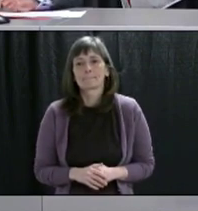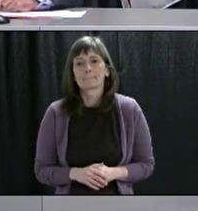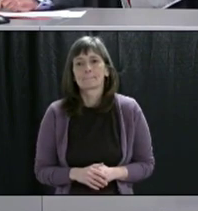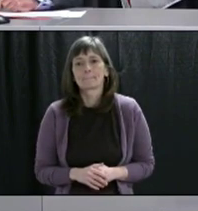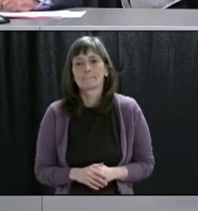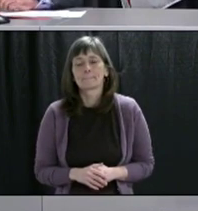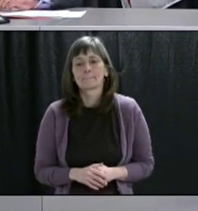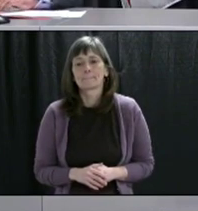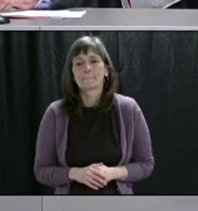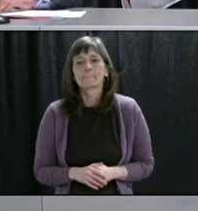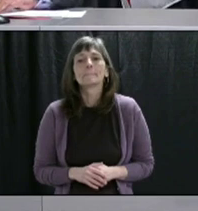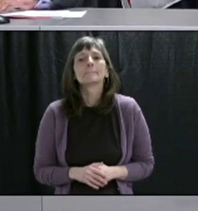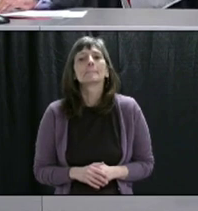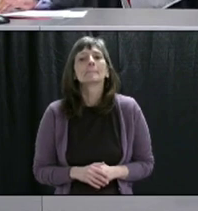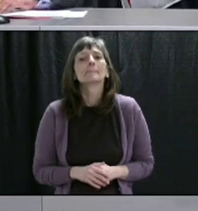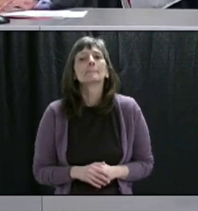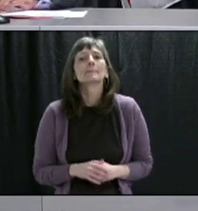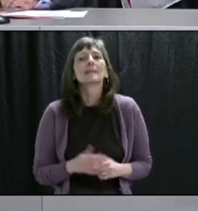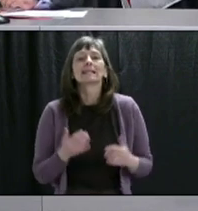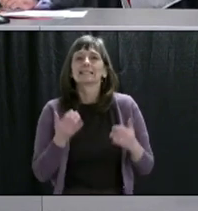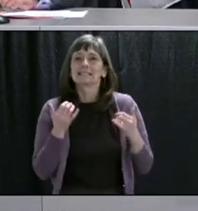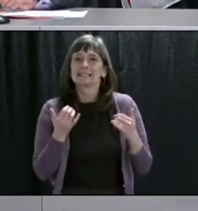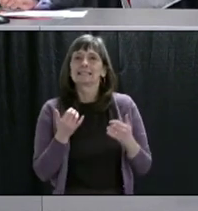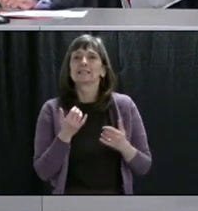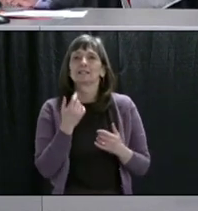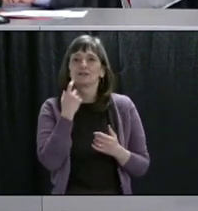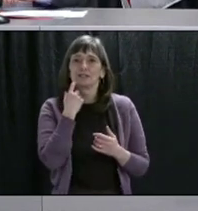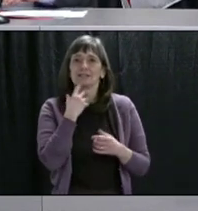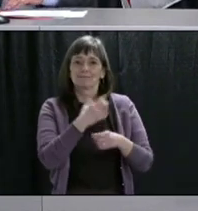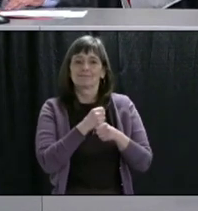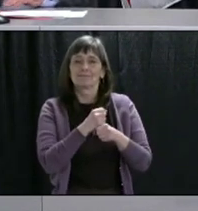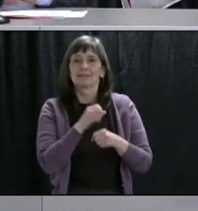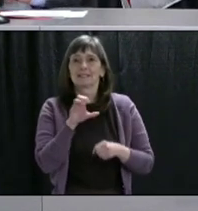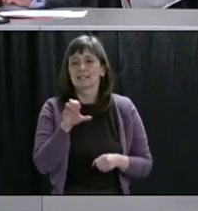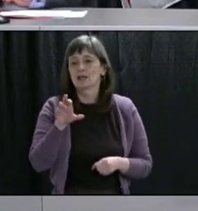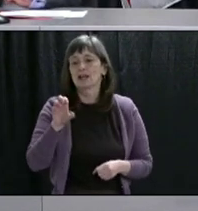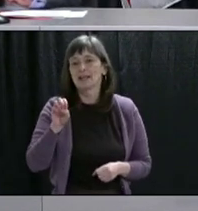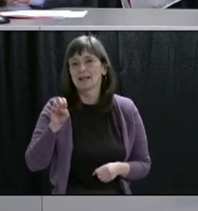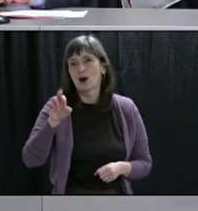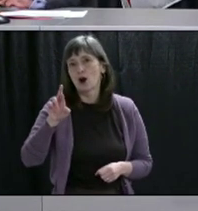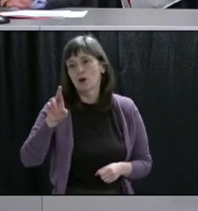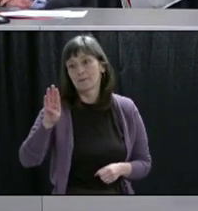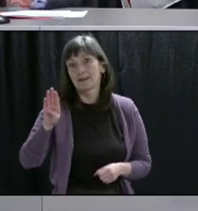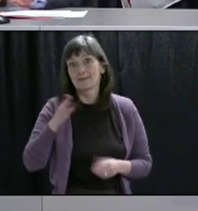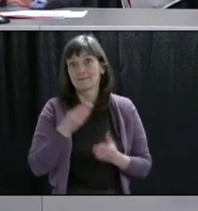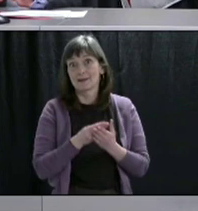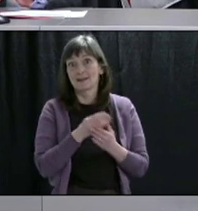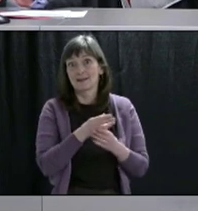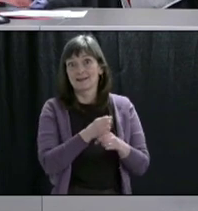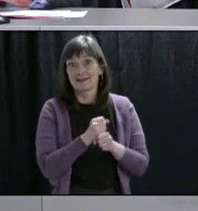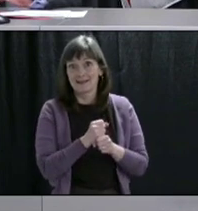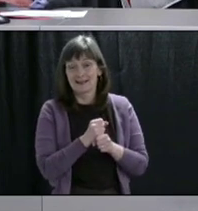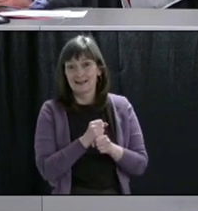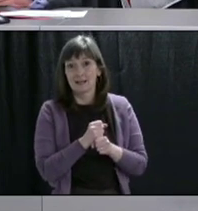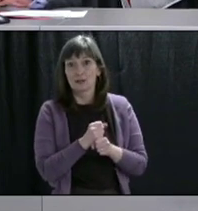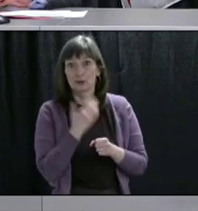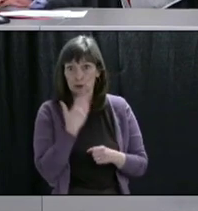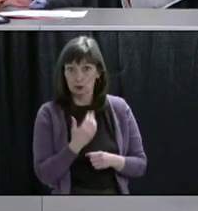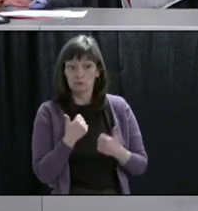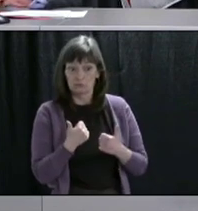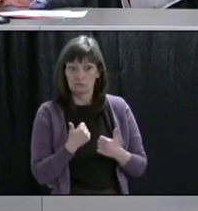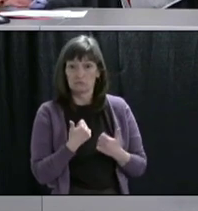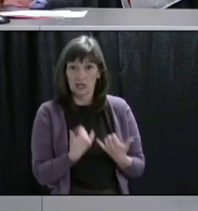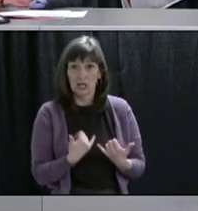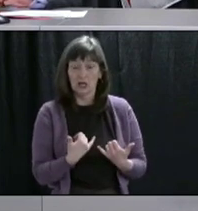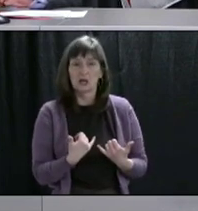starting to receive their CERB funding, which is great to hear, but I'm not sure if people, myself included, fully understand how the taxation on this money works, let's say,